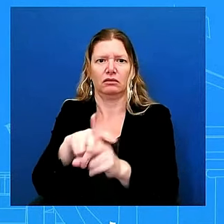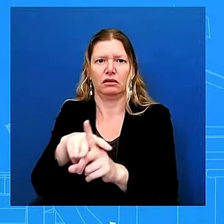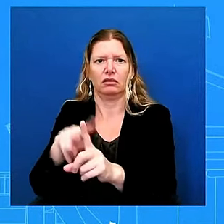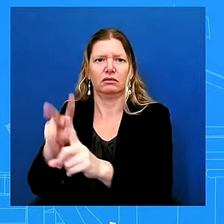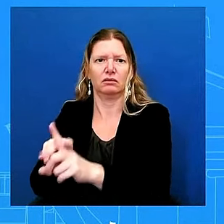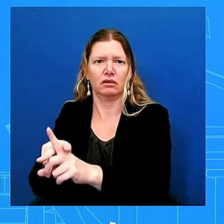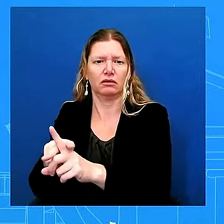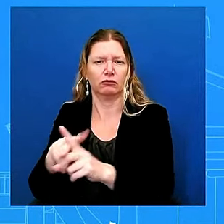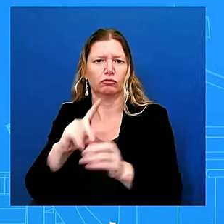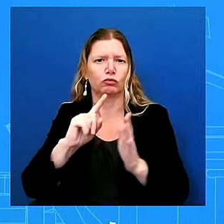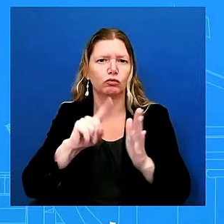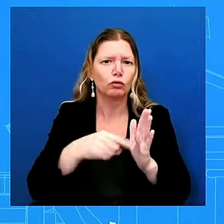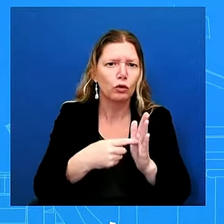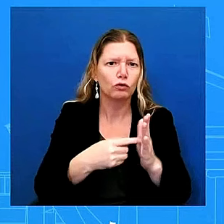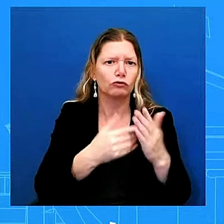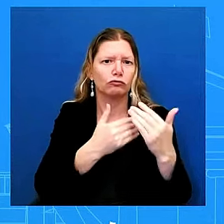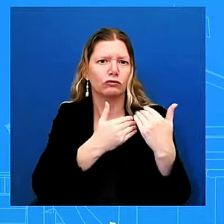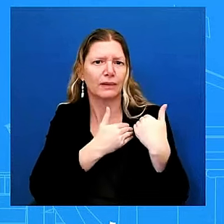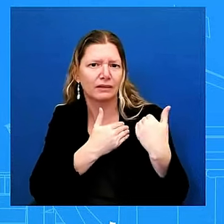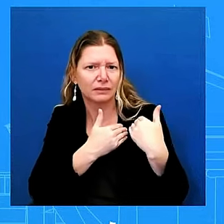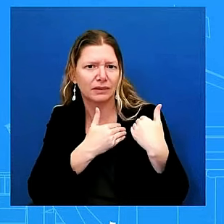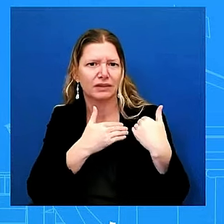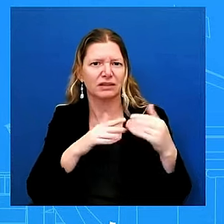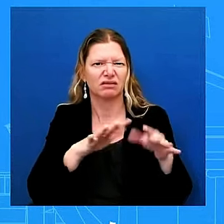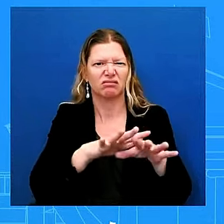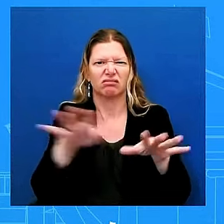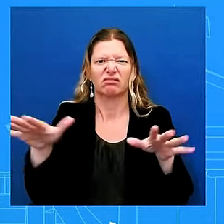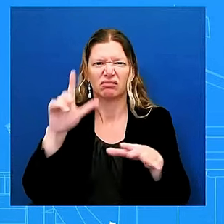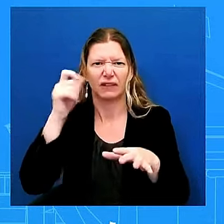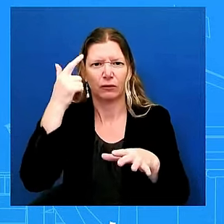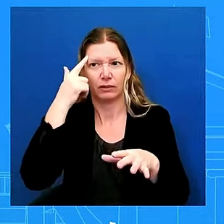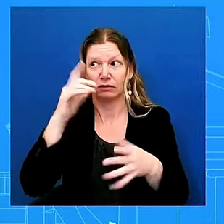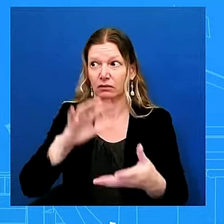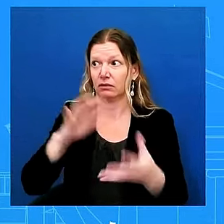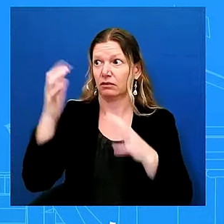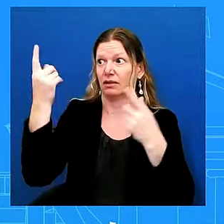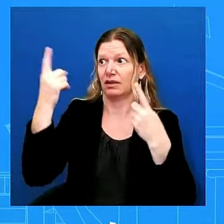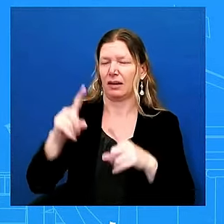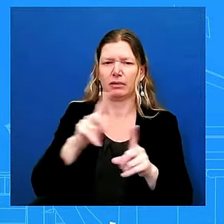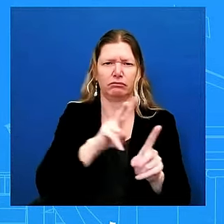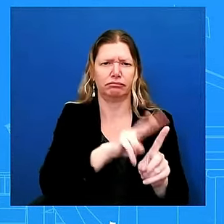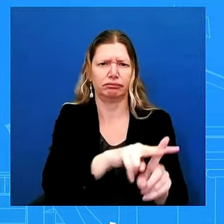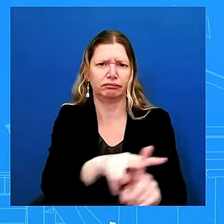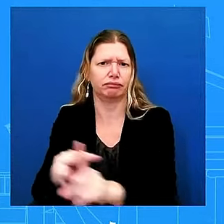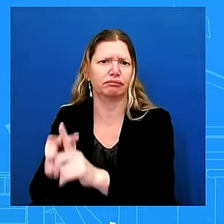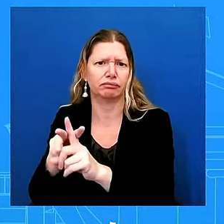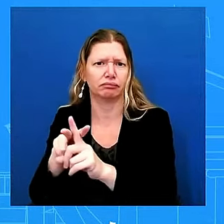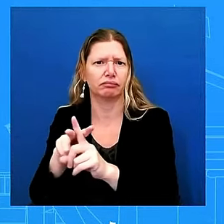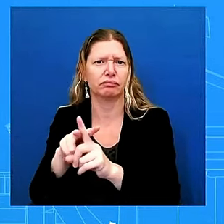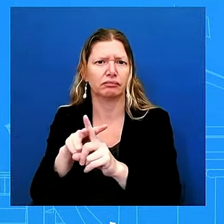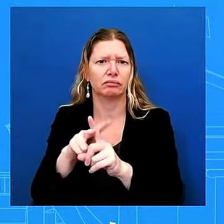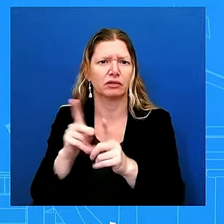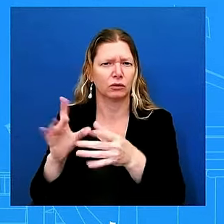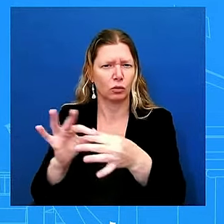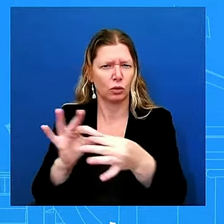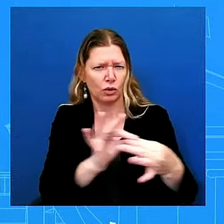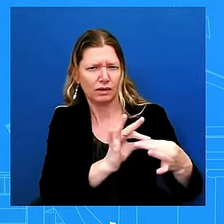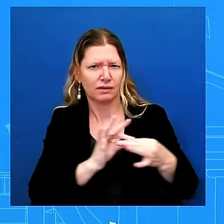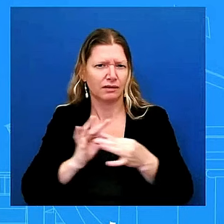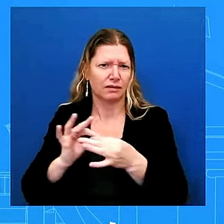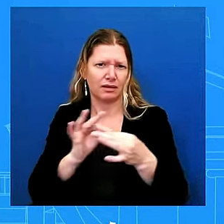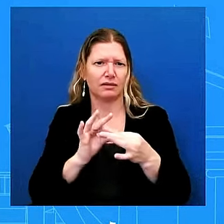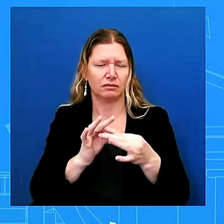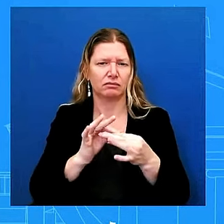and so what they do is coordinate the identification of and delivery of those resources when they're needed and where they're needed